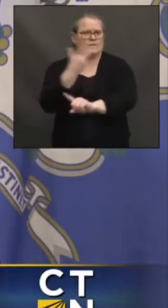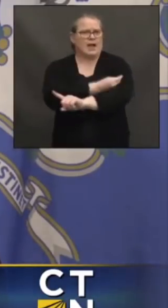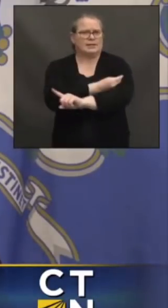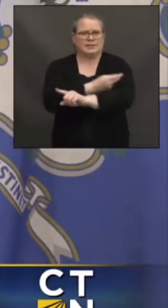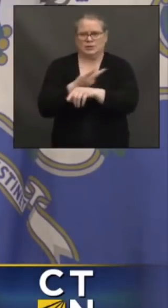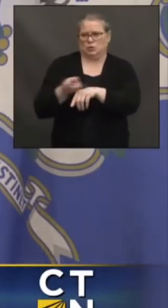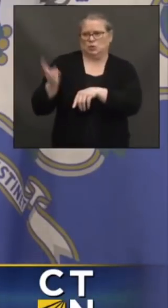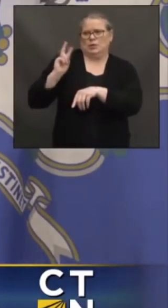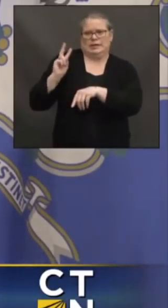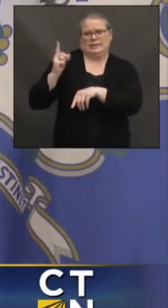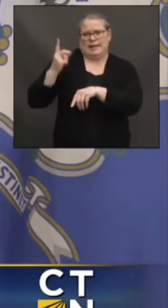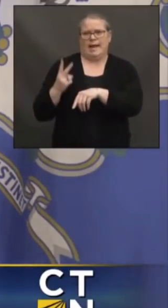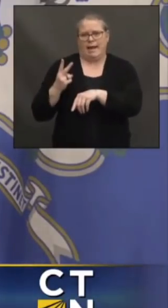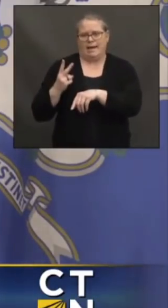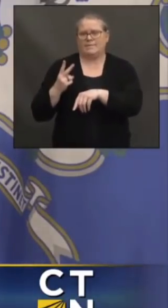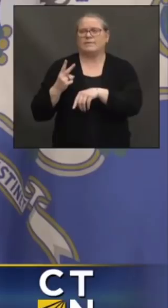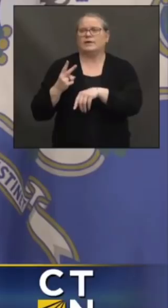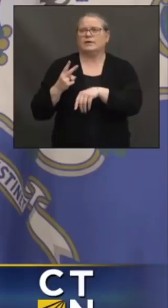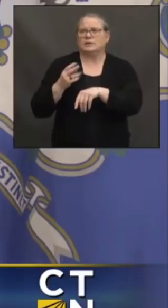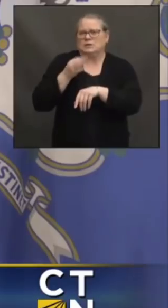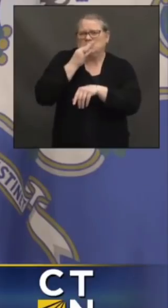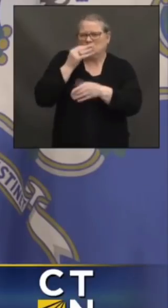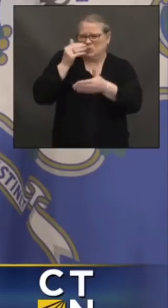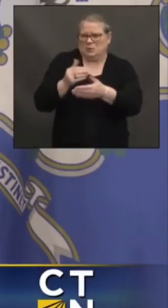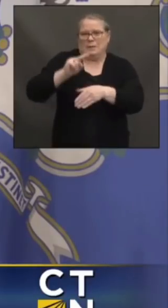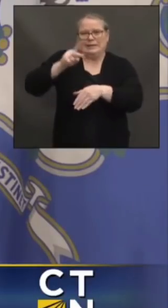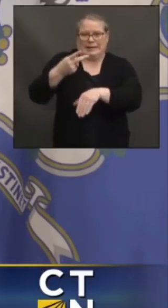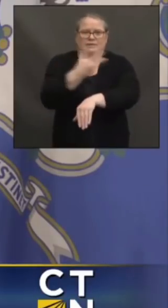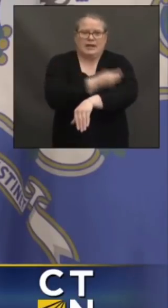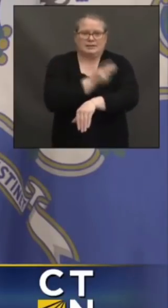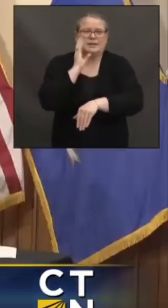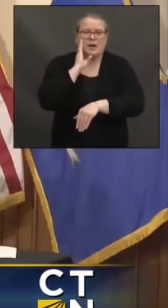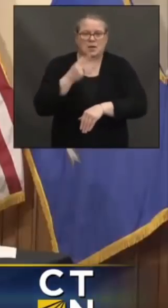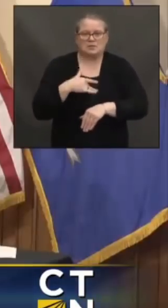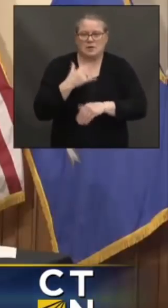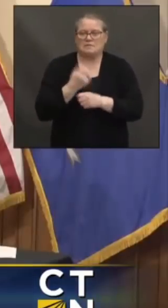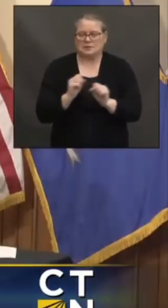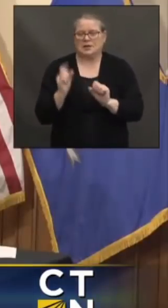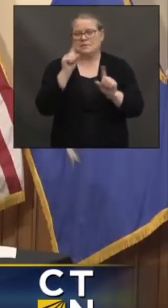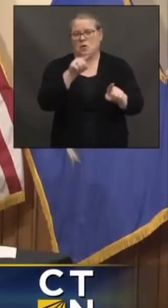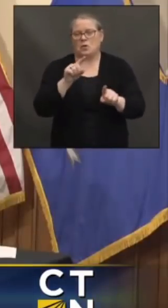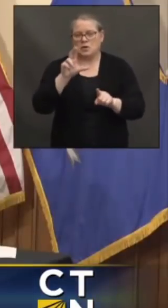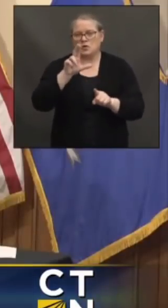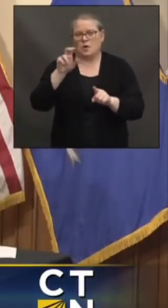weeks. I'll have my second vaccine very shortly. Thank you.